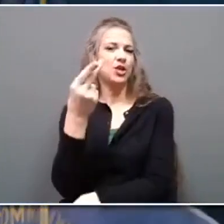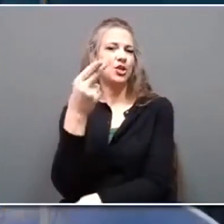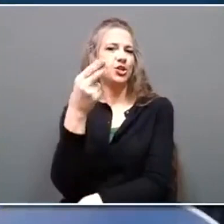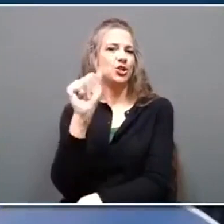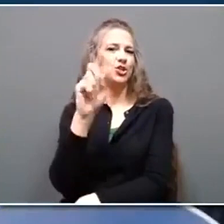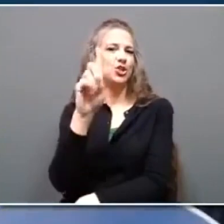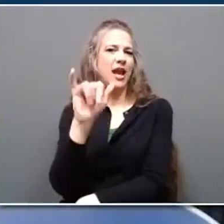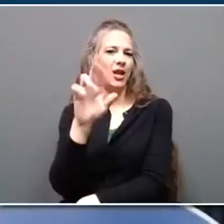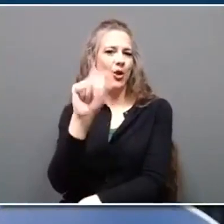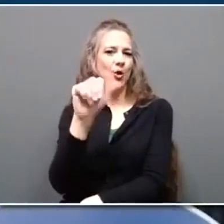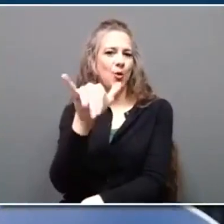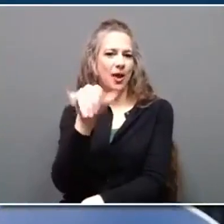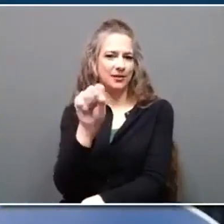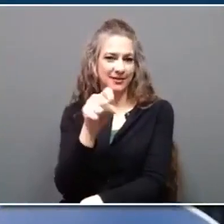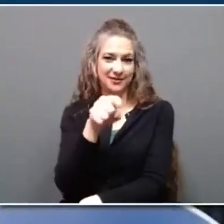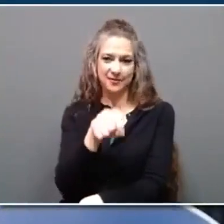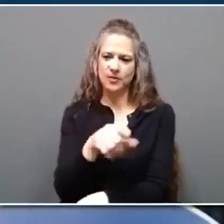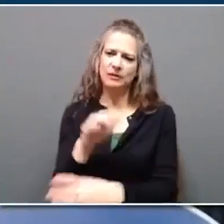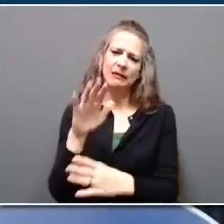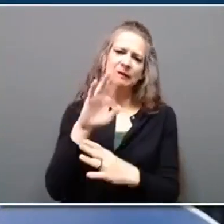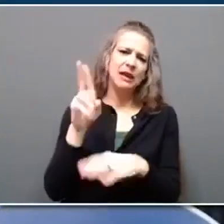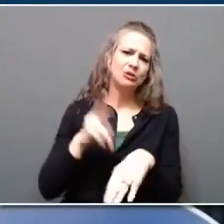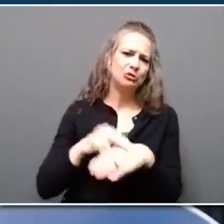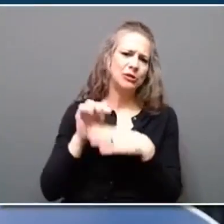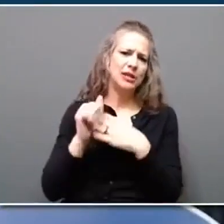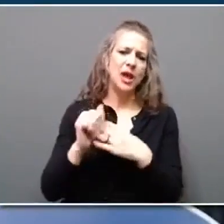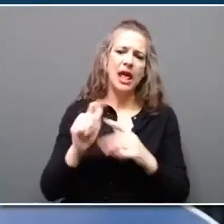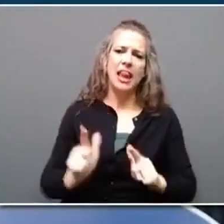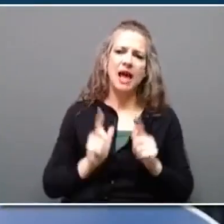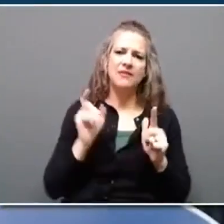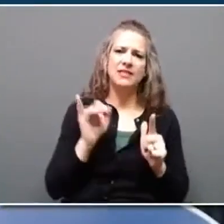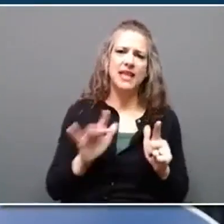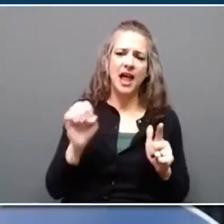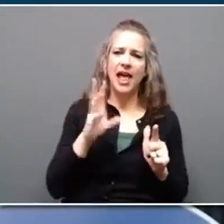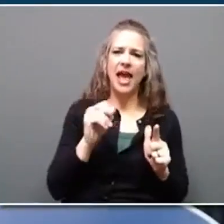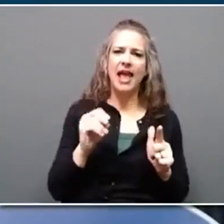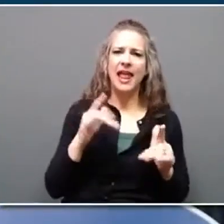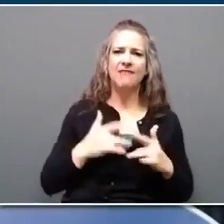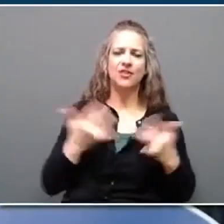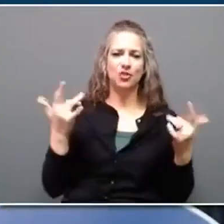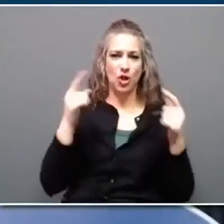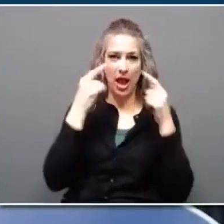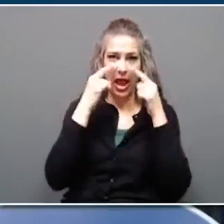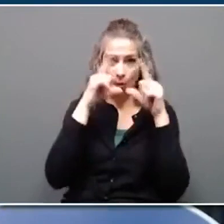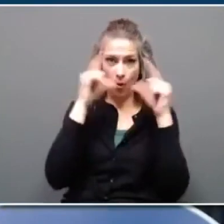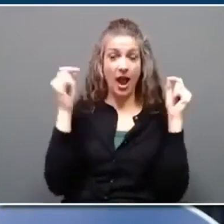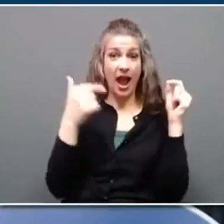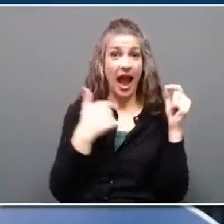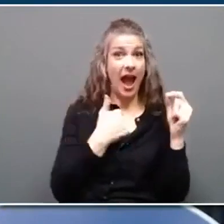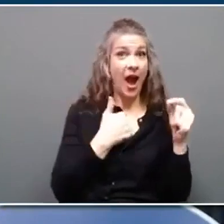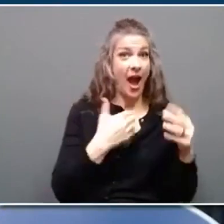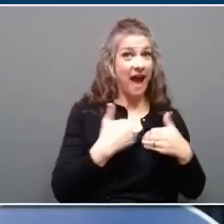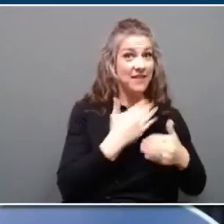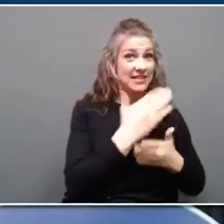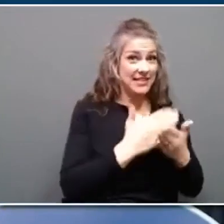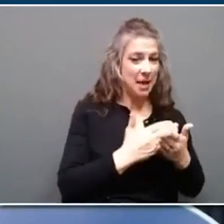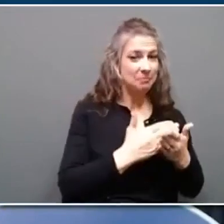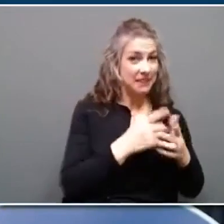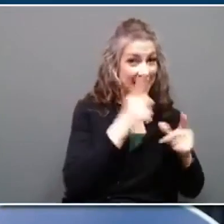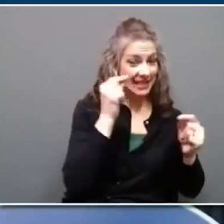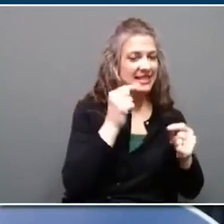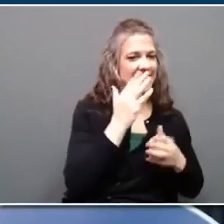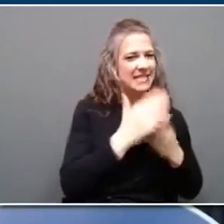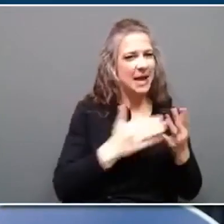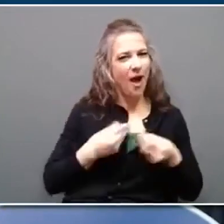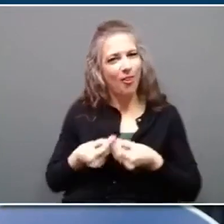national leader in lifestyle and adventure eyewear. I've owned and lost a couple pairs of their sunglasses, but since